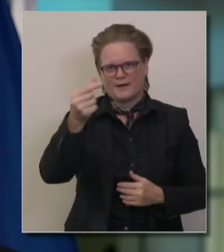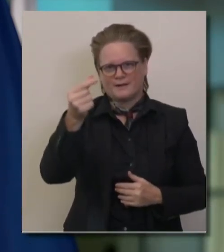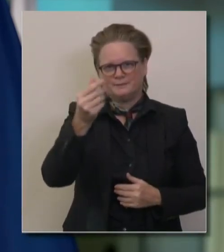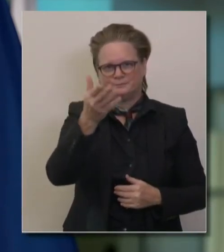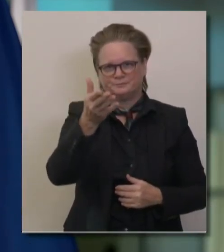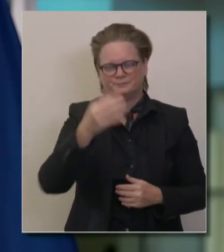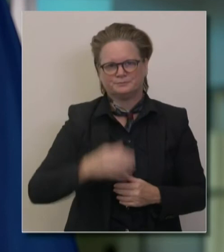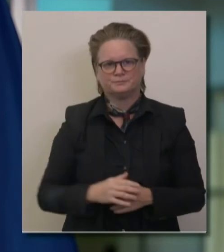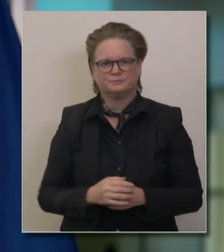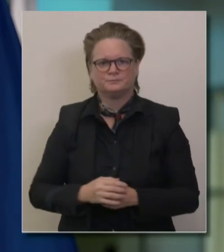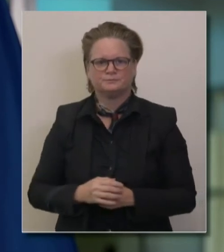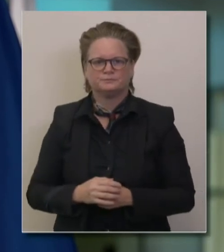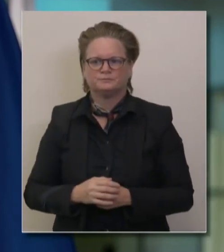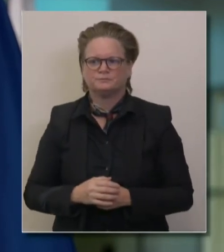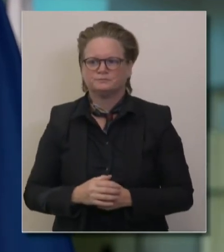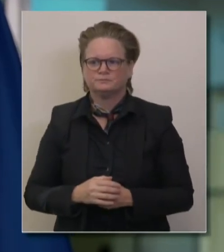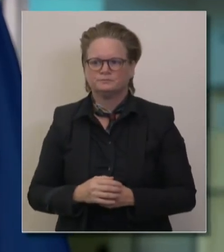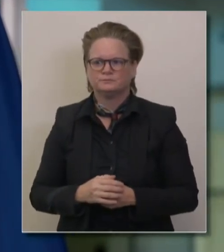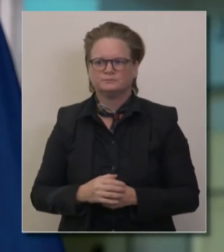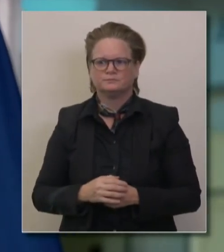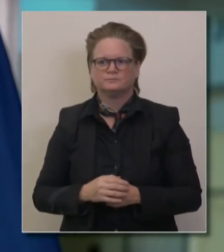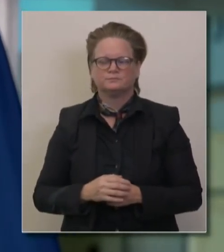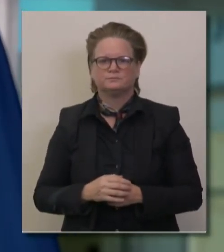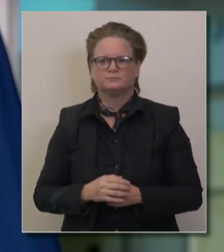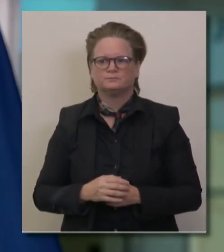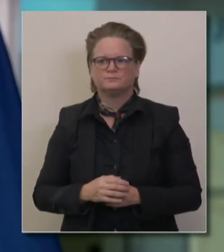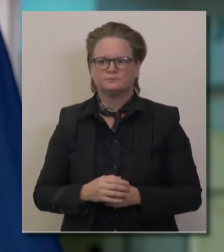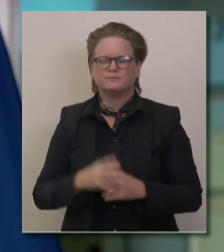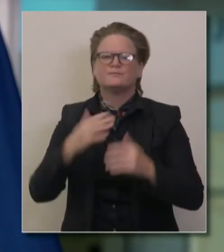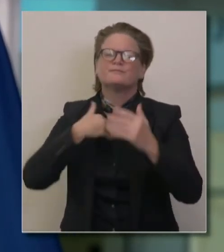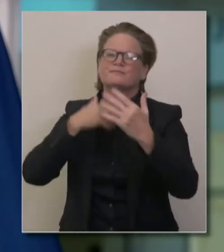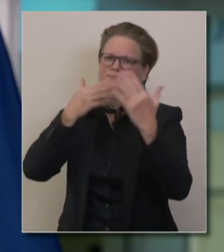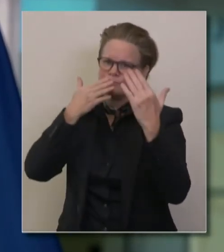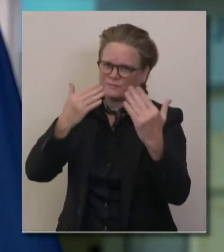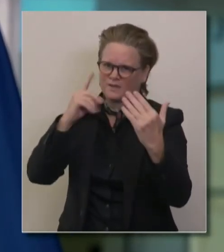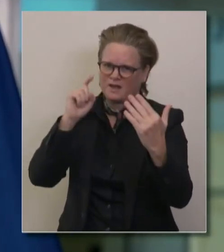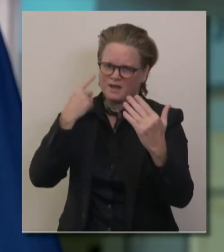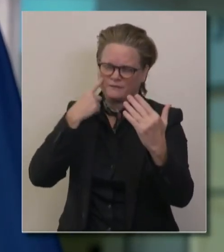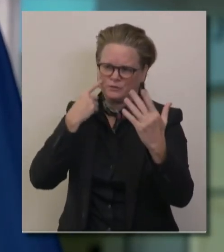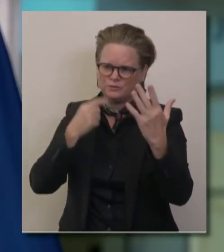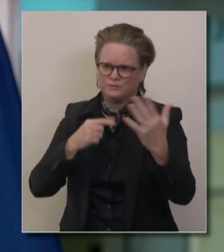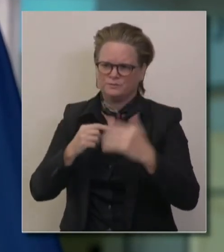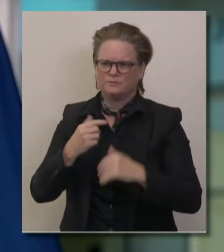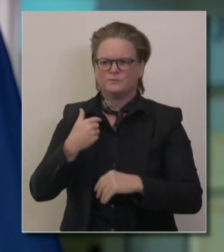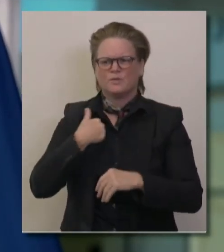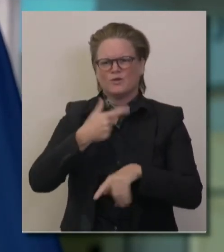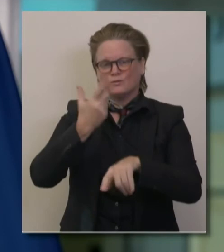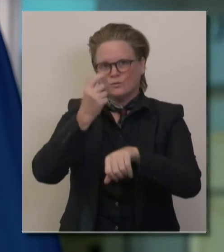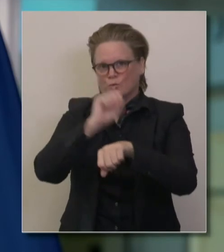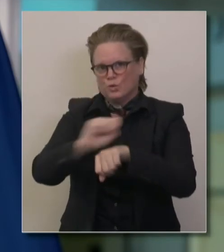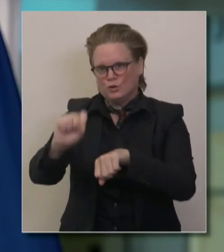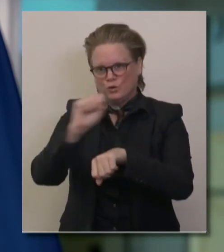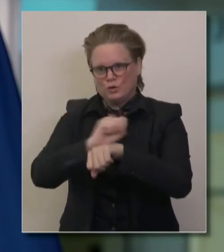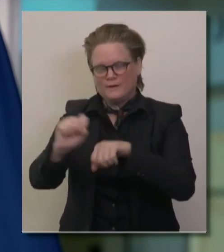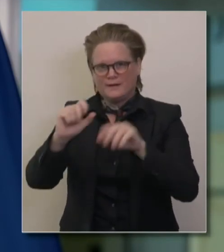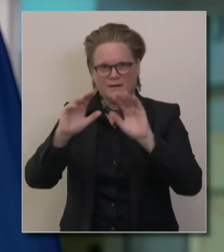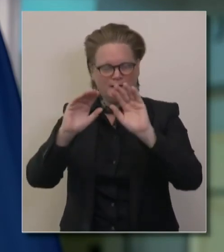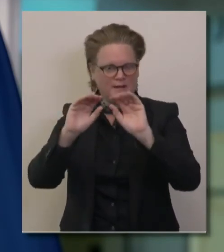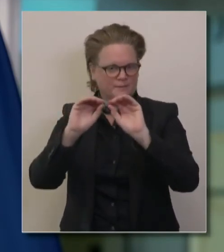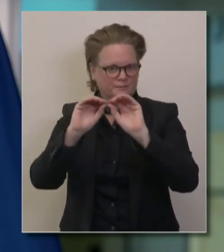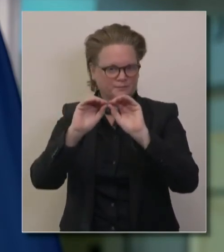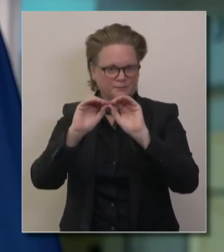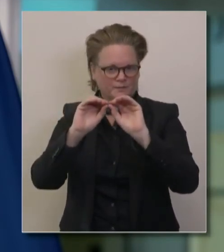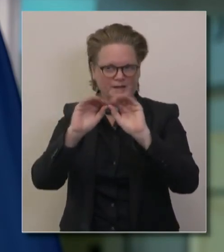Thank you, Governor, and yeah, thank you for the question. We are working to be clear on that in some